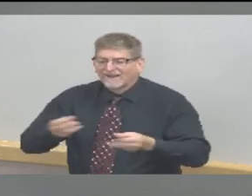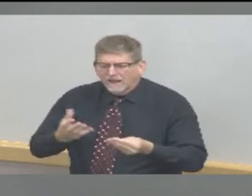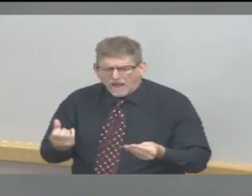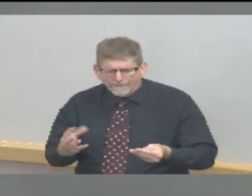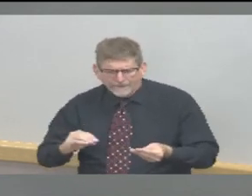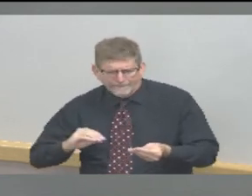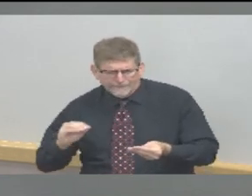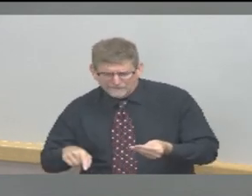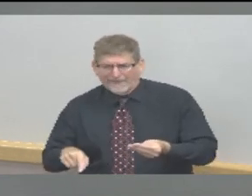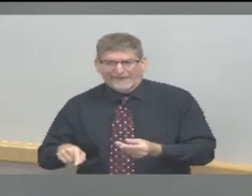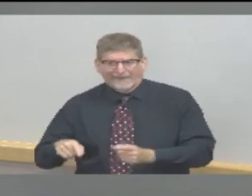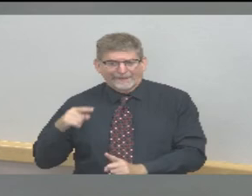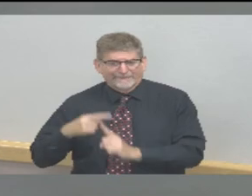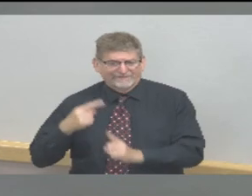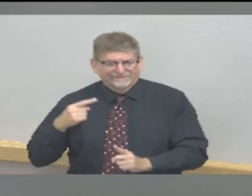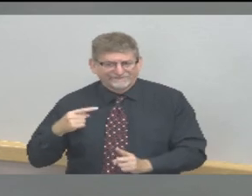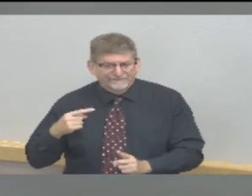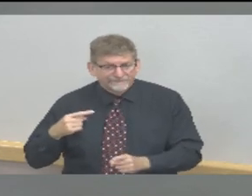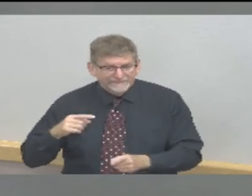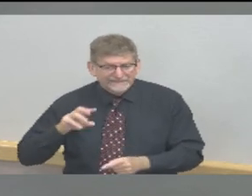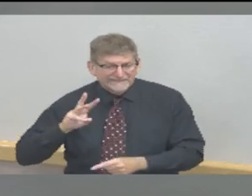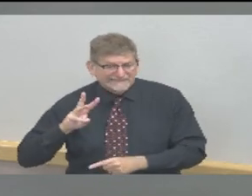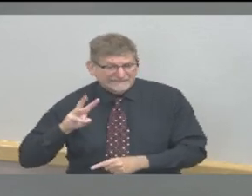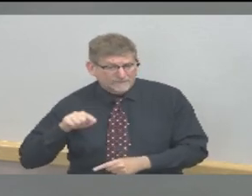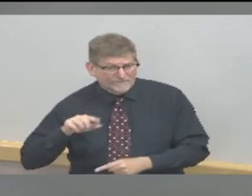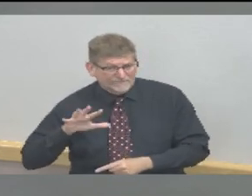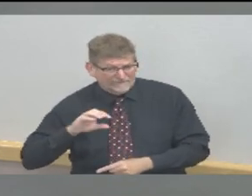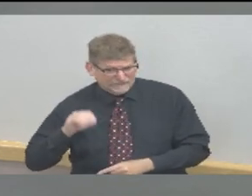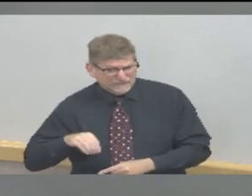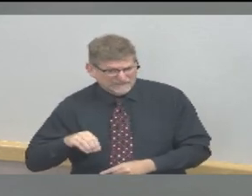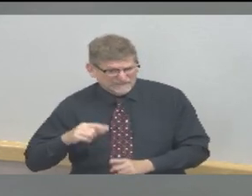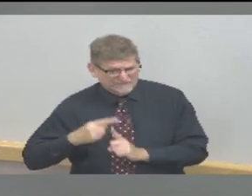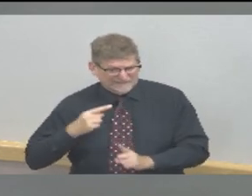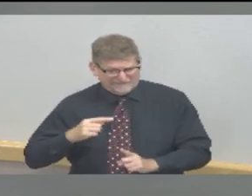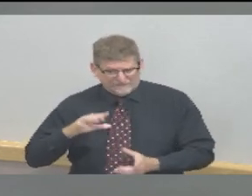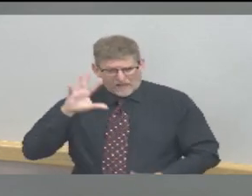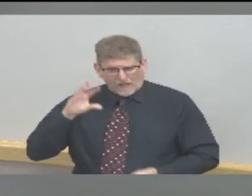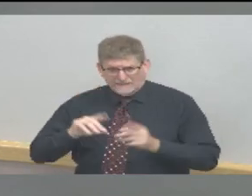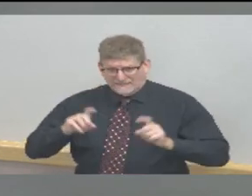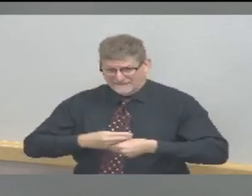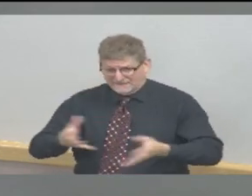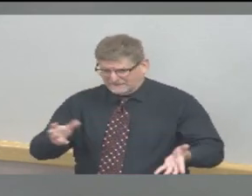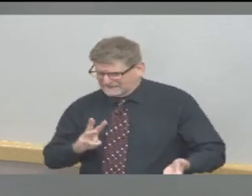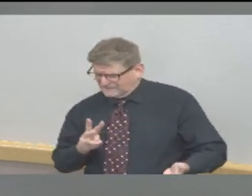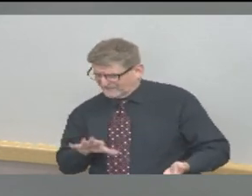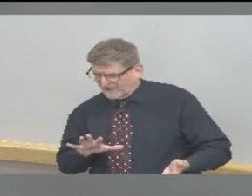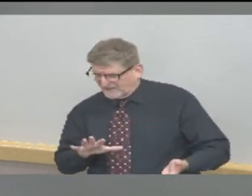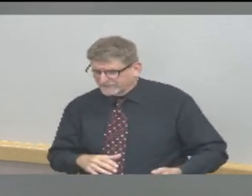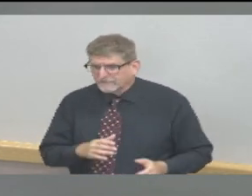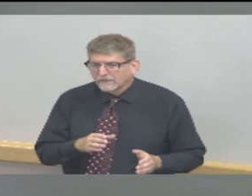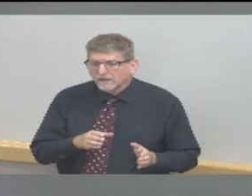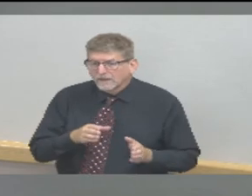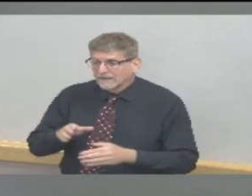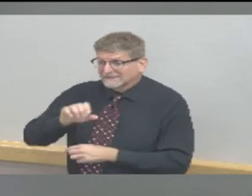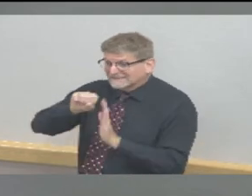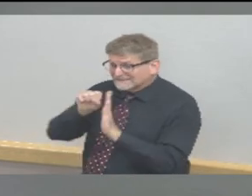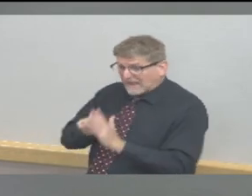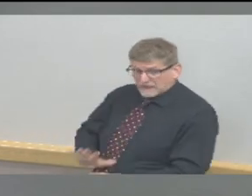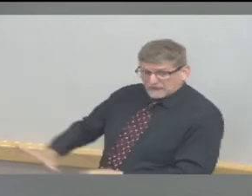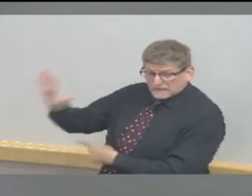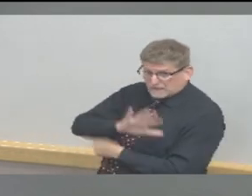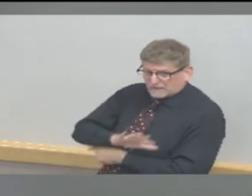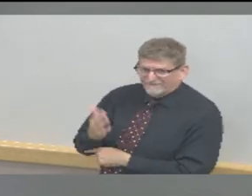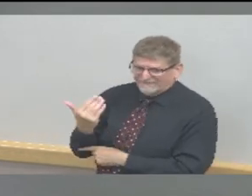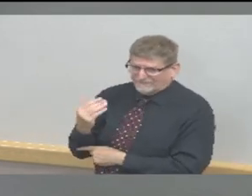.5% for the state of Indiana that percentage is 15% nationally the percentage is 10.2